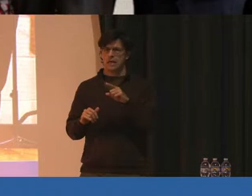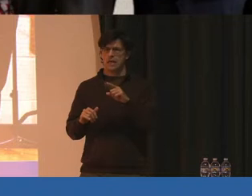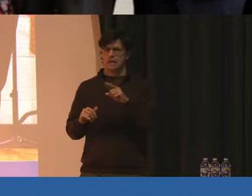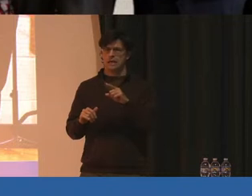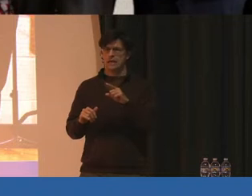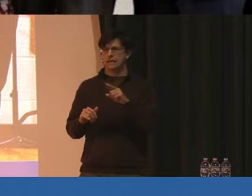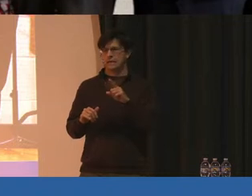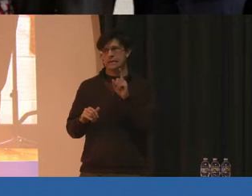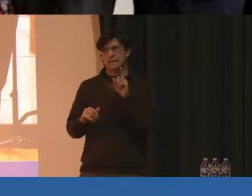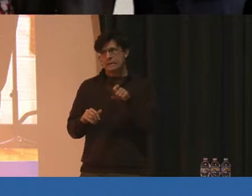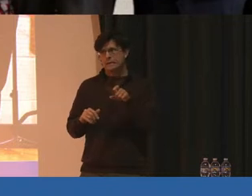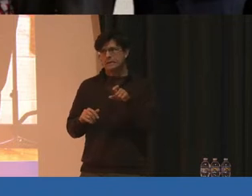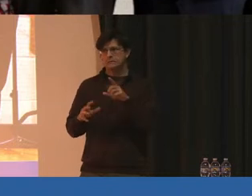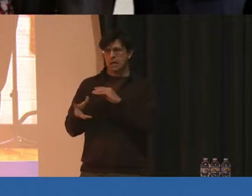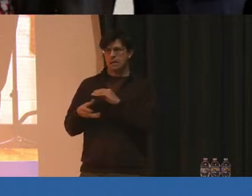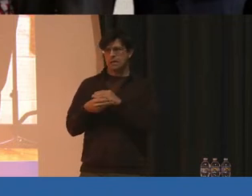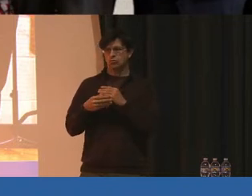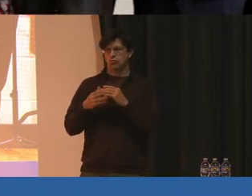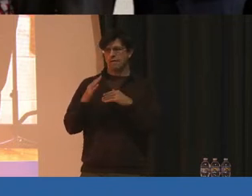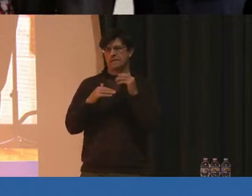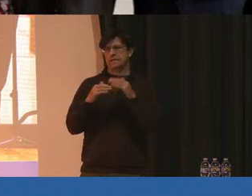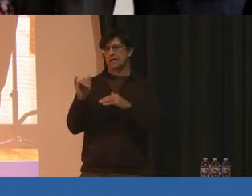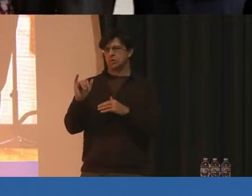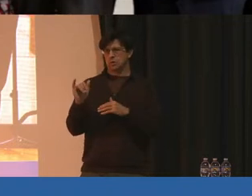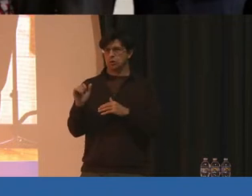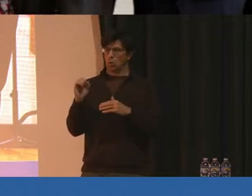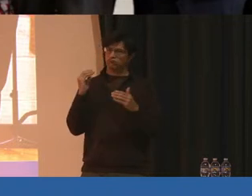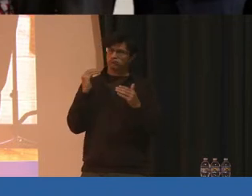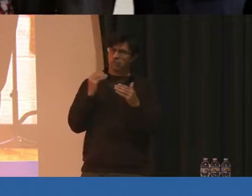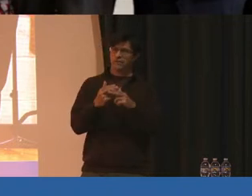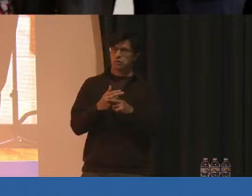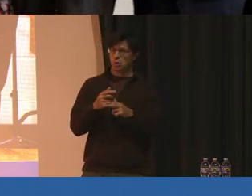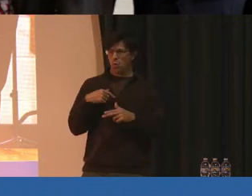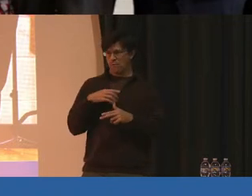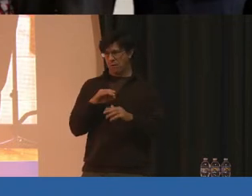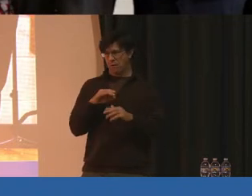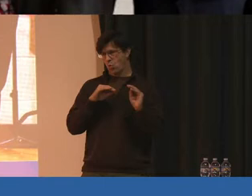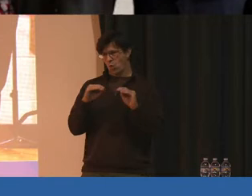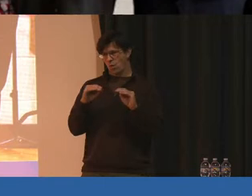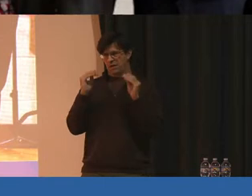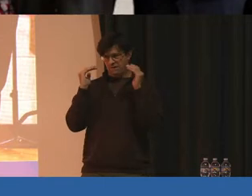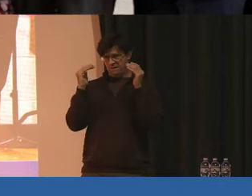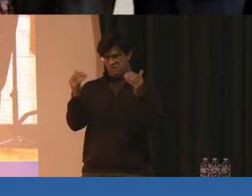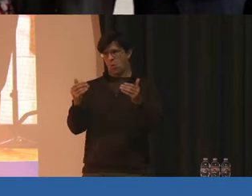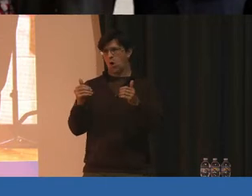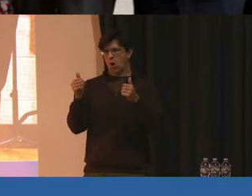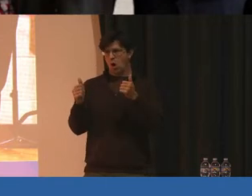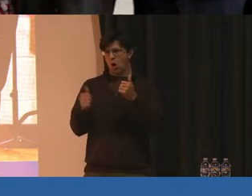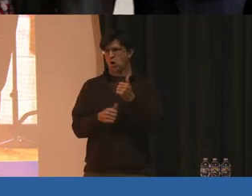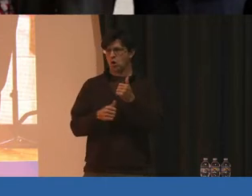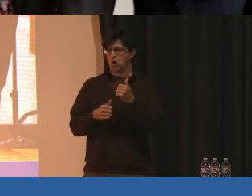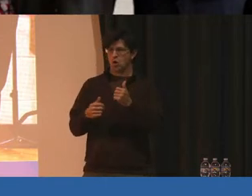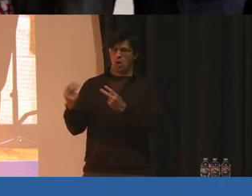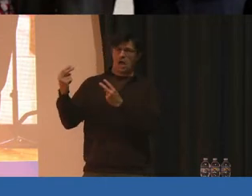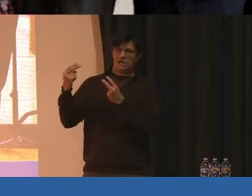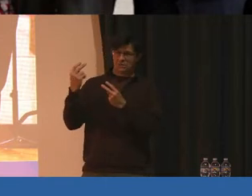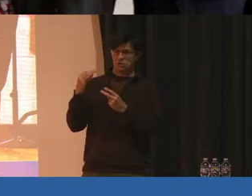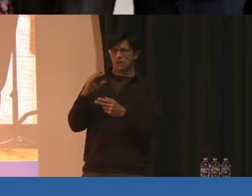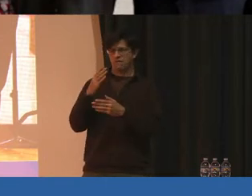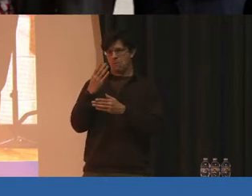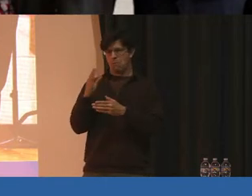facilities as well. So, very soon, we'll be moving forward under the auspice of the Blueprints